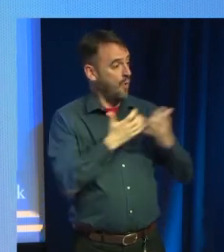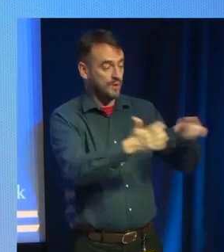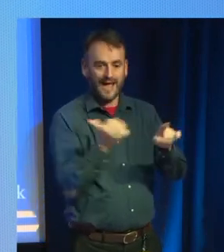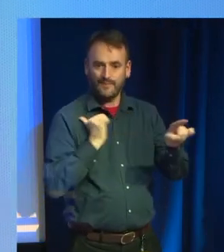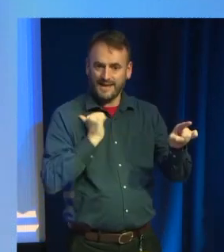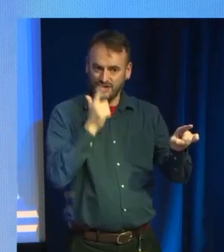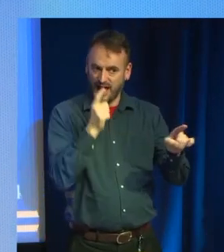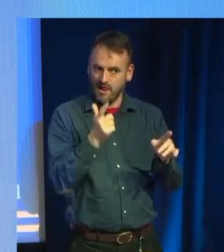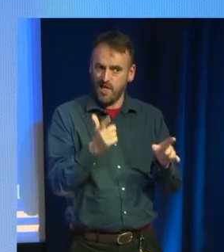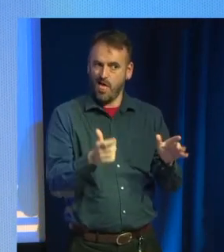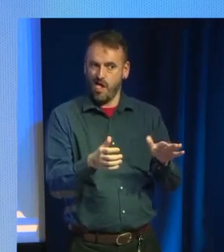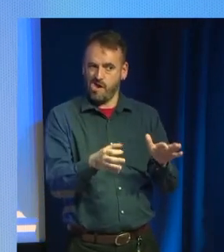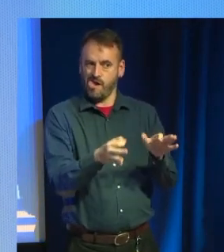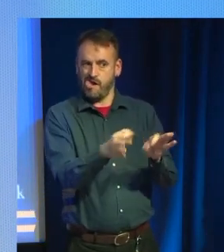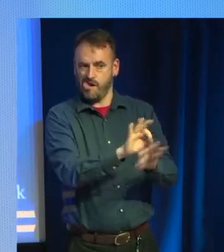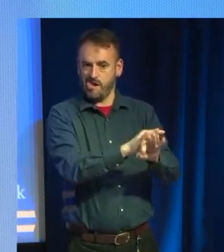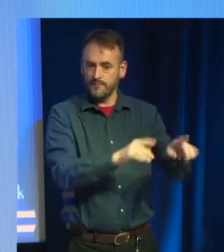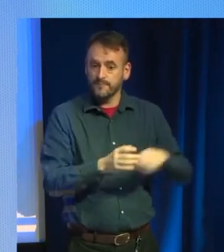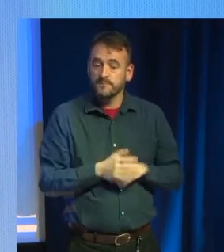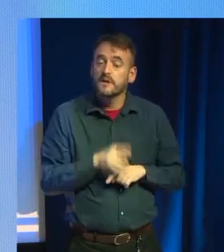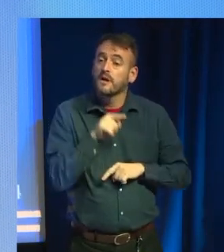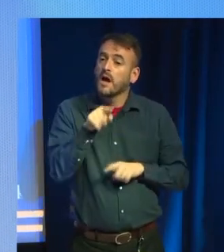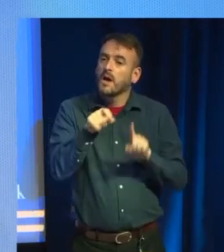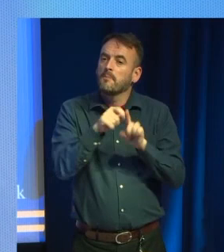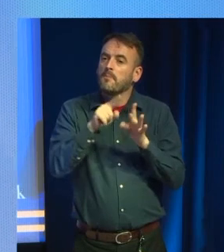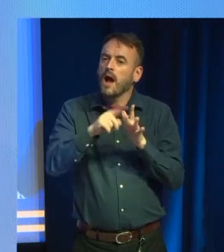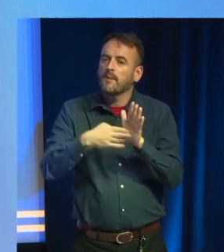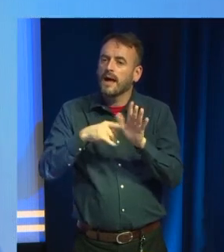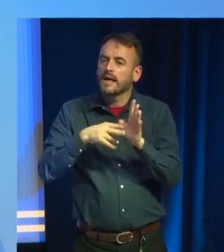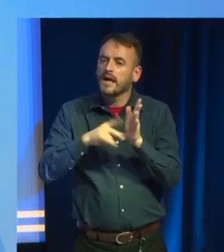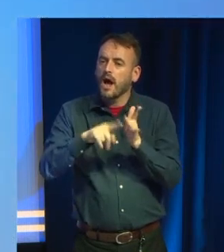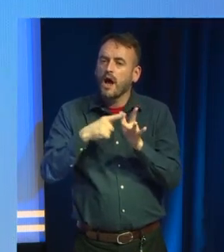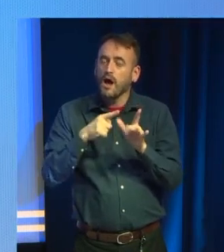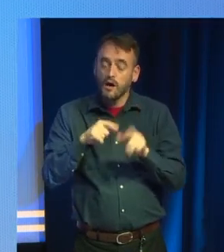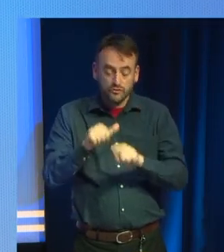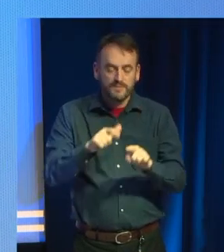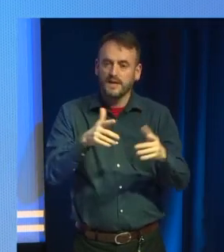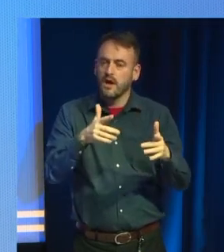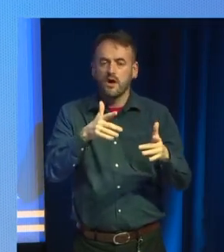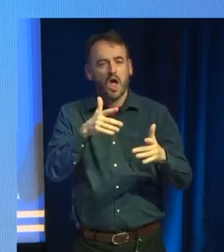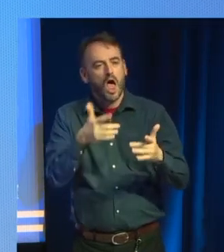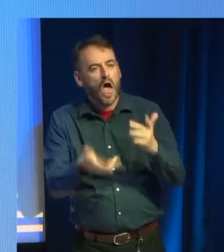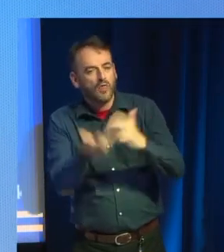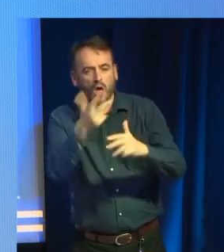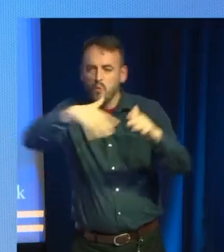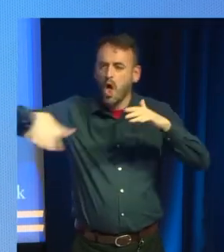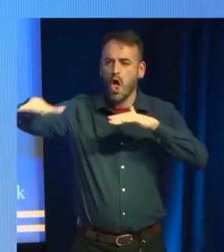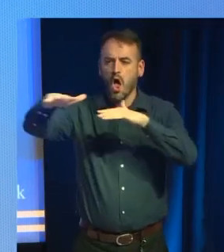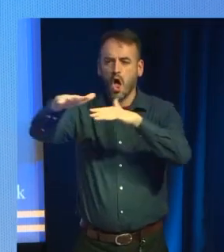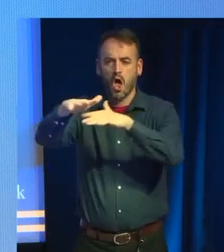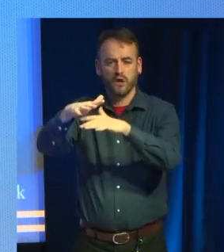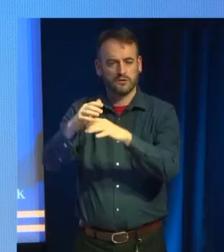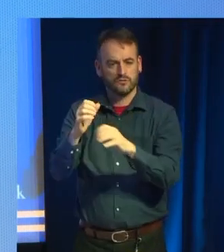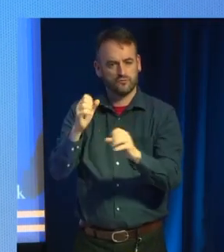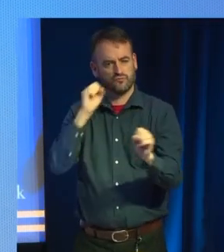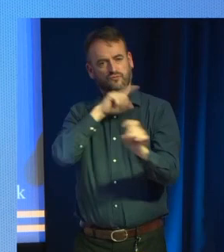to be this very otherworldly place. So you can do things with that. Now, as well as being able to play the